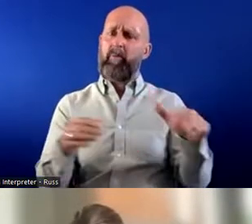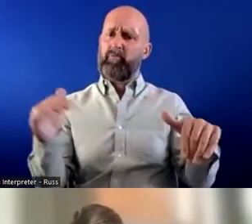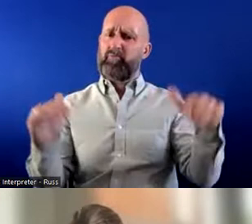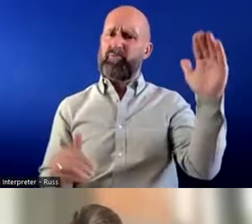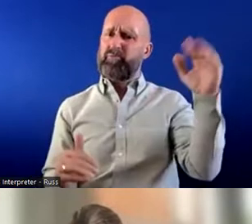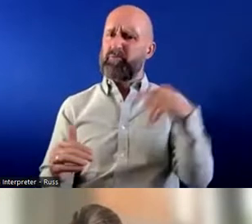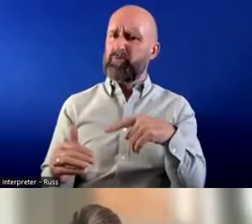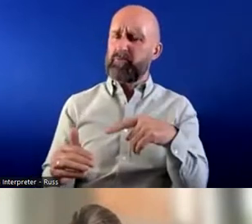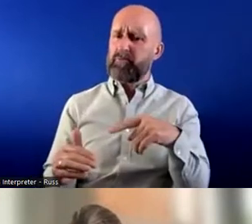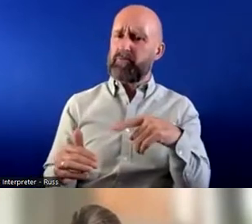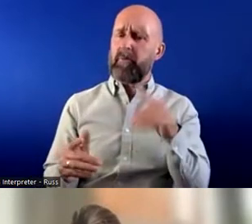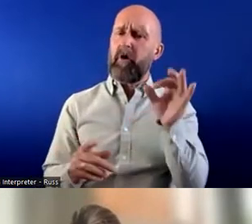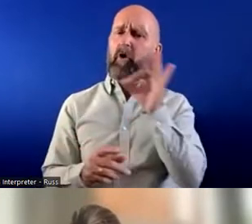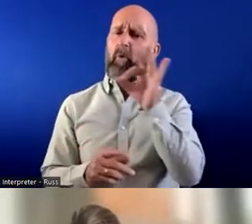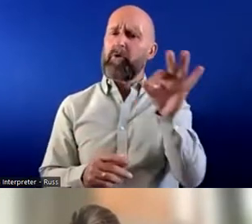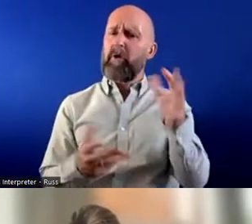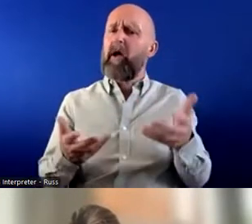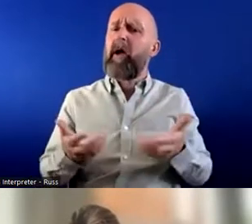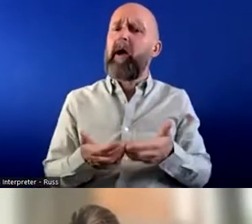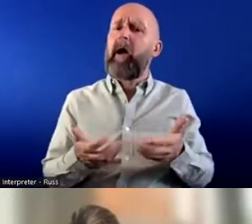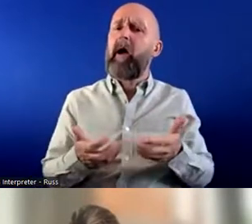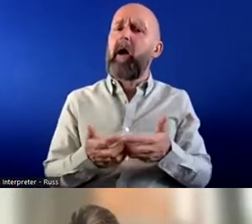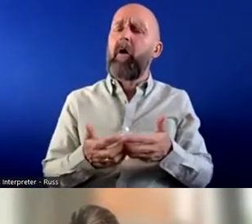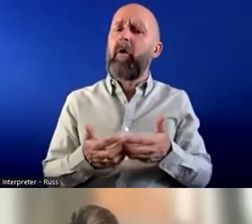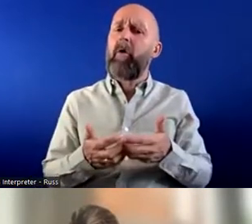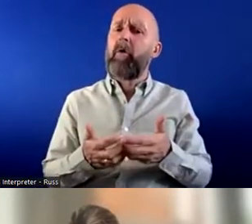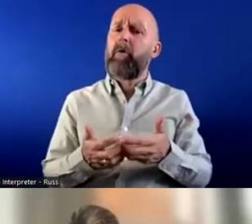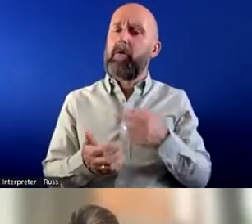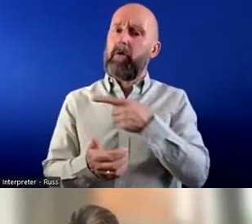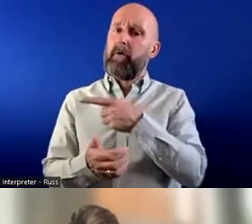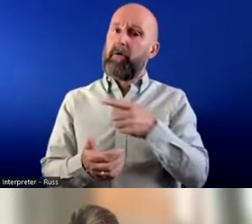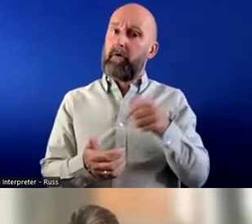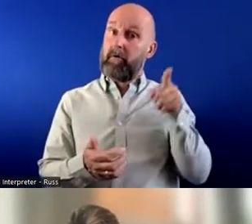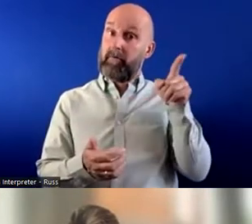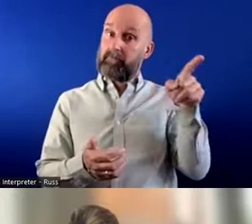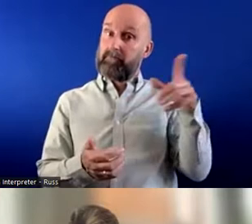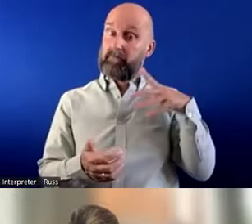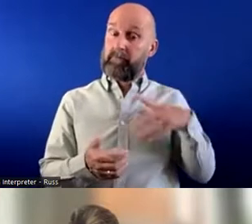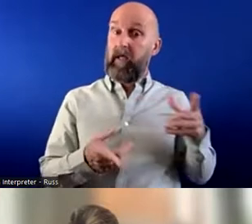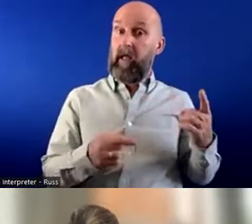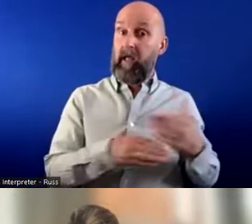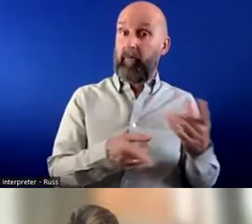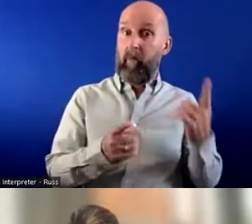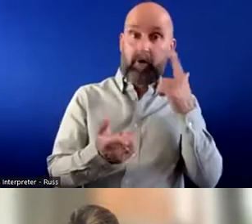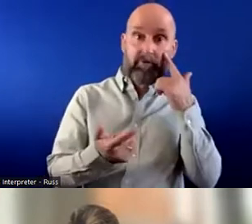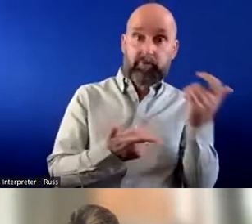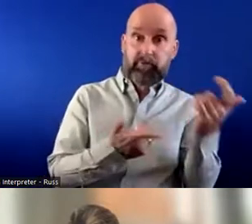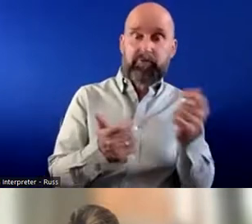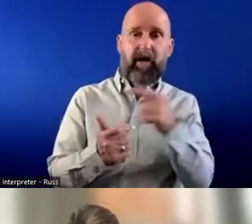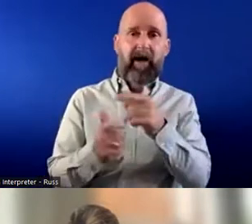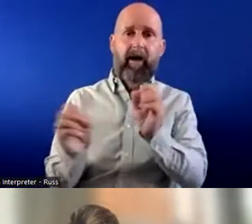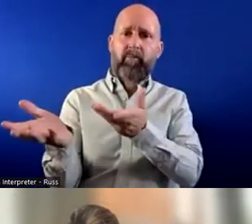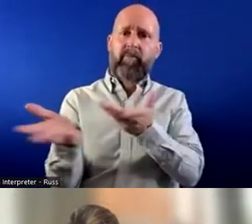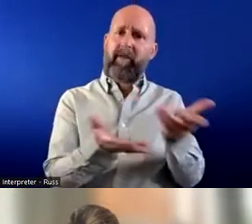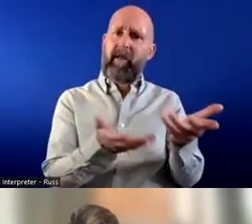the question is how do we do better to match that demand which is clearly out there with the supply which also